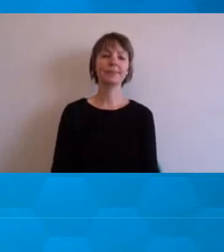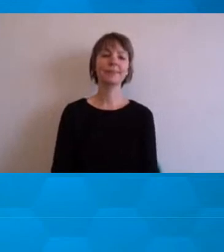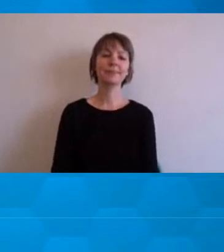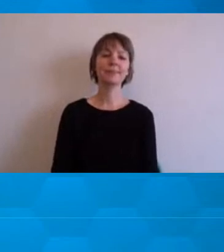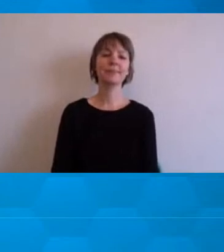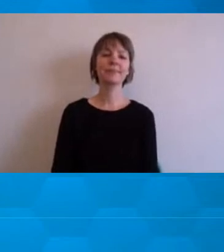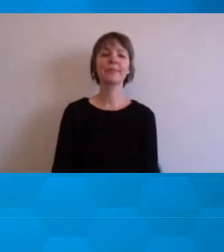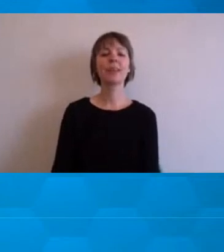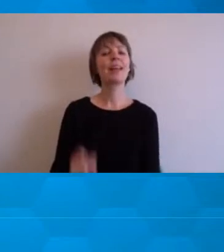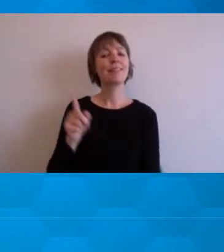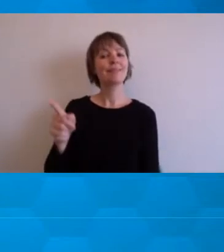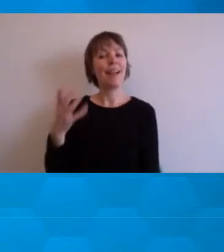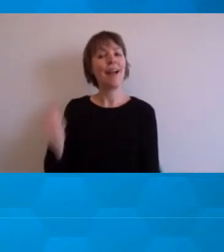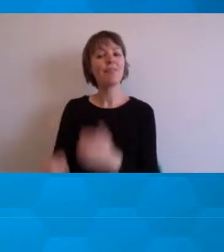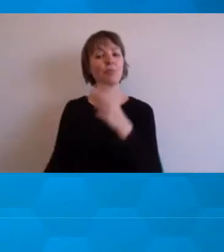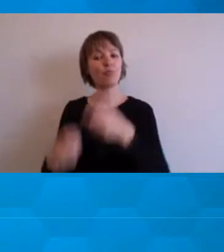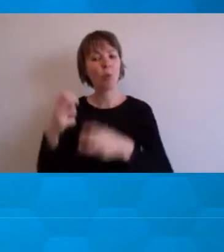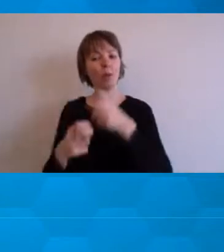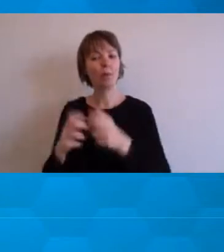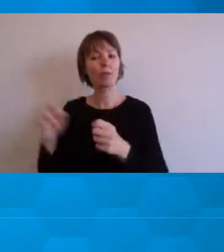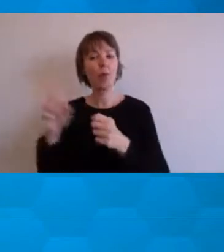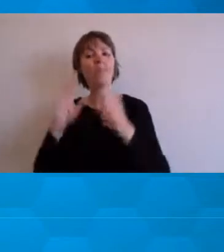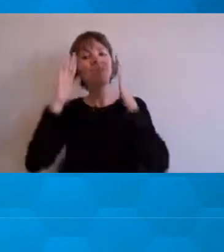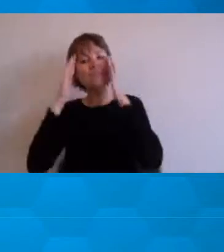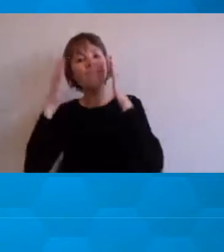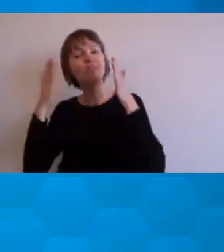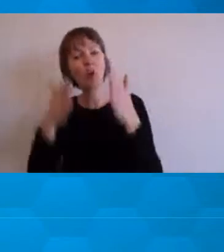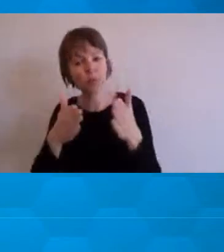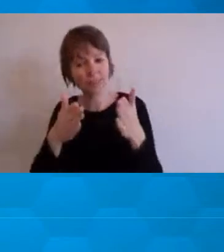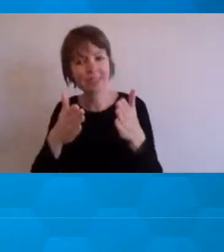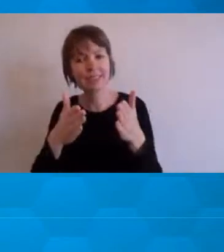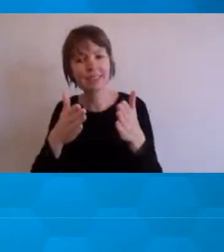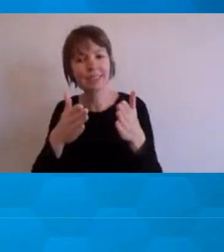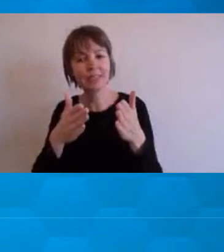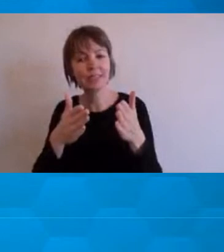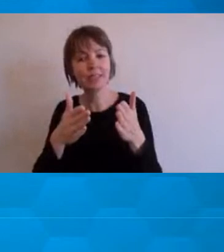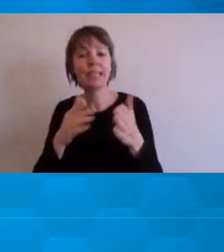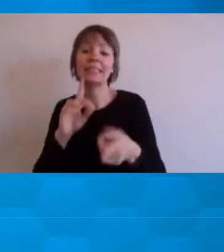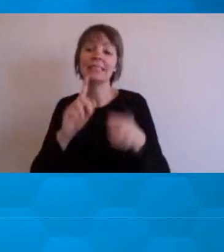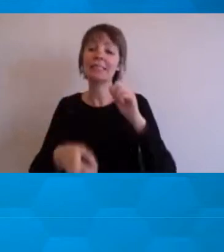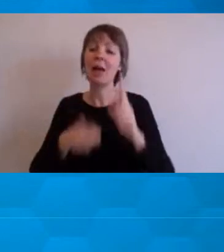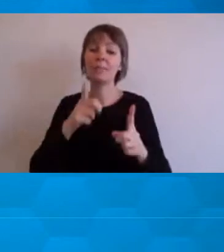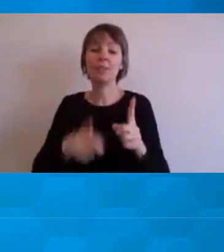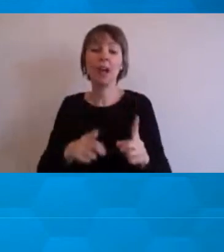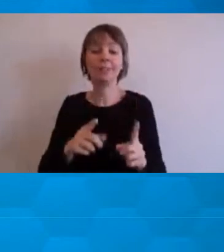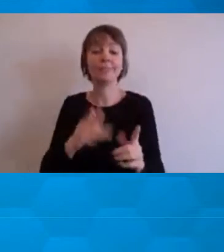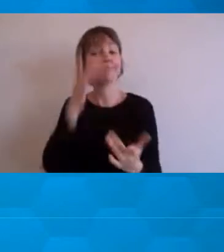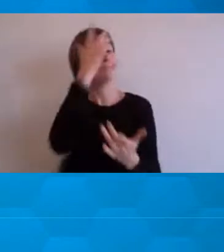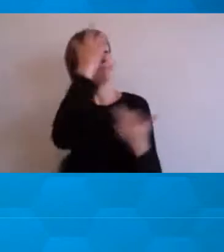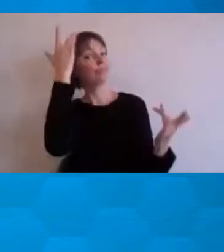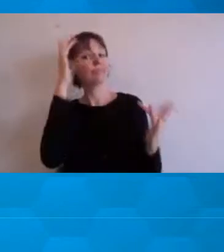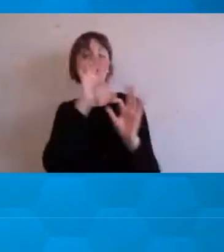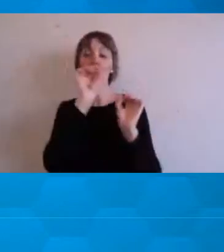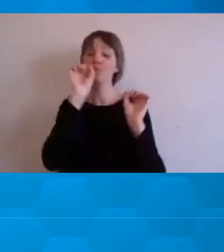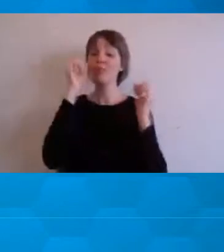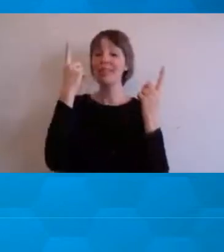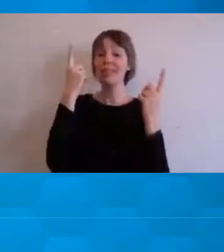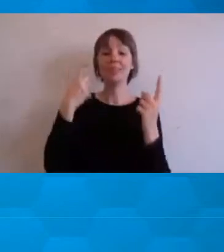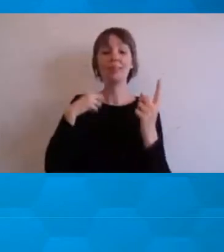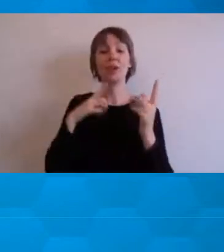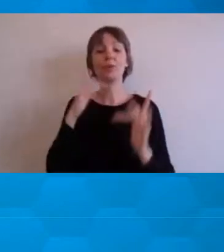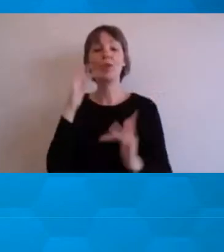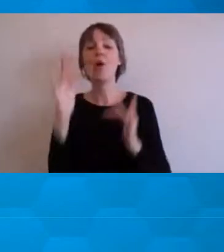with focusing and that can be really difficult to see when we are in presenting in an online environment.